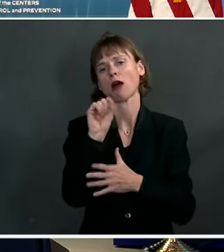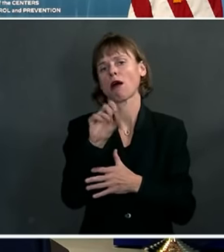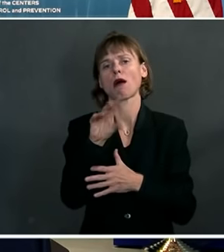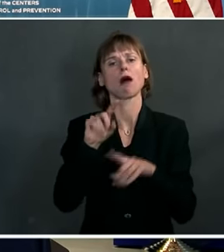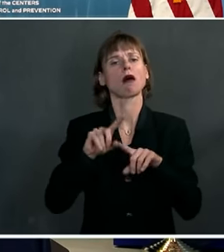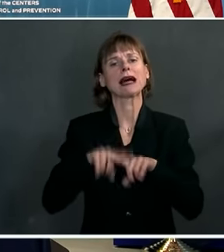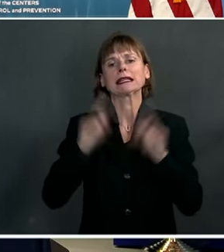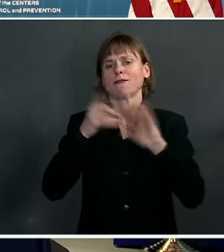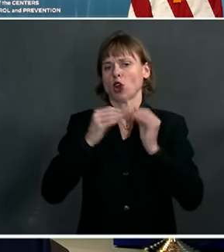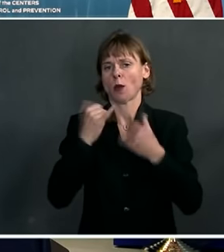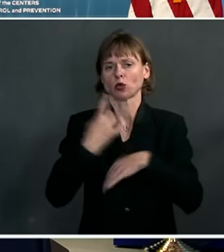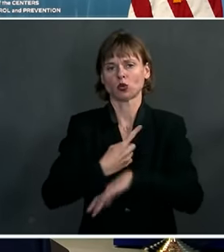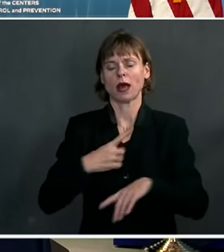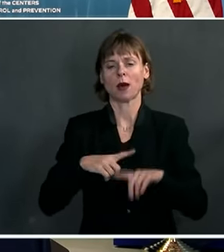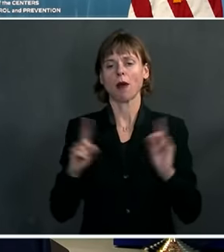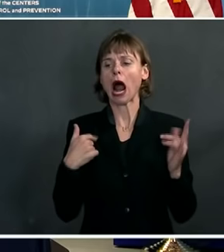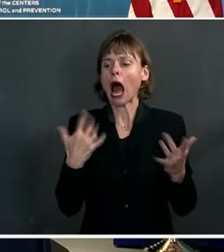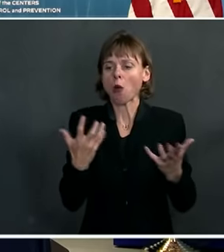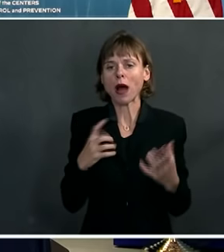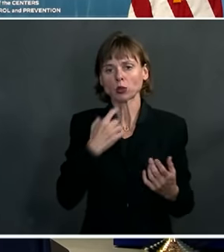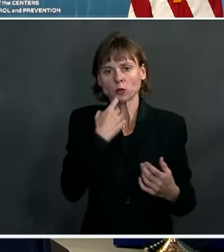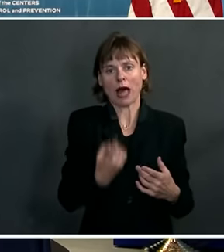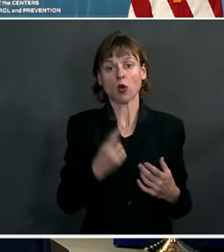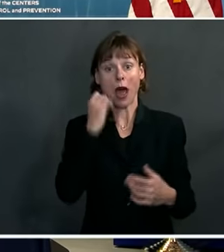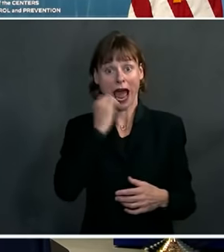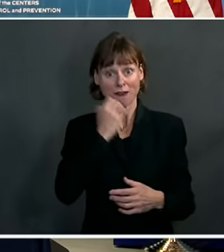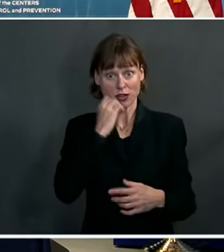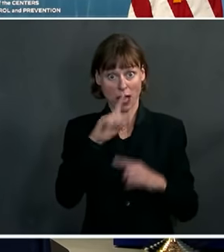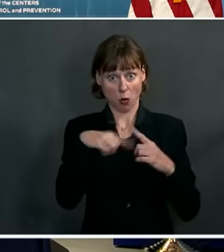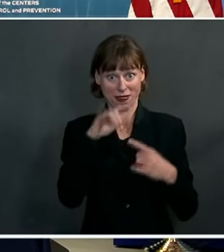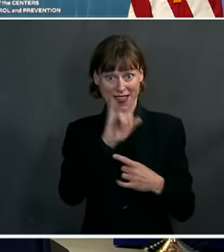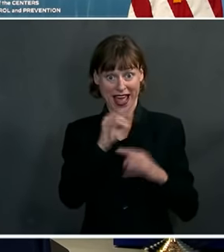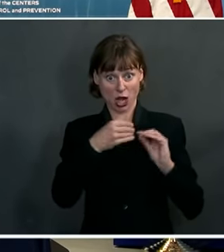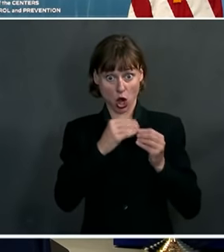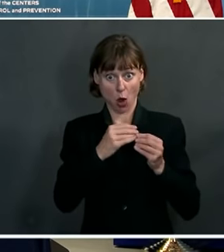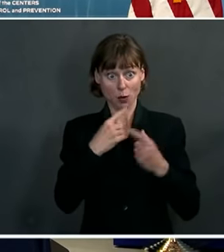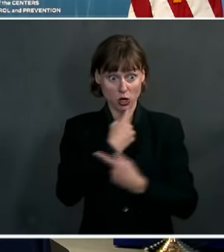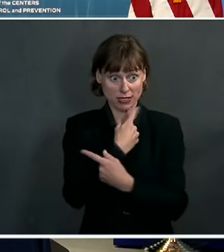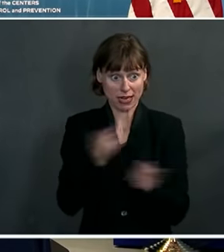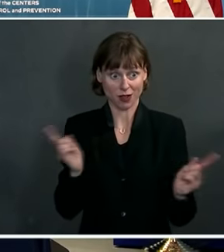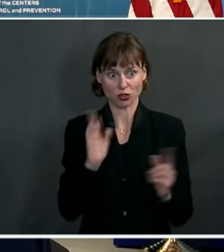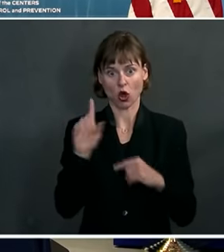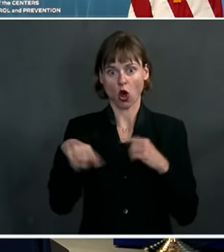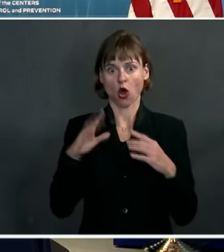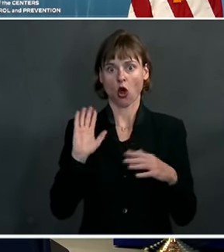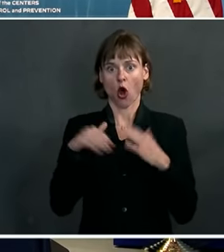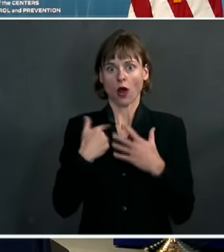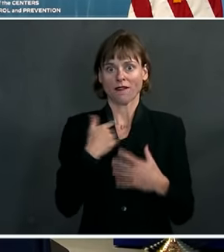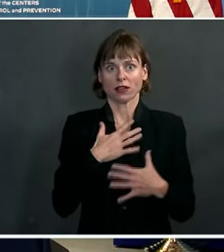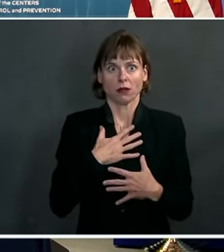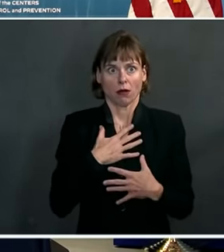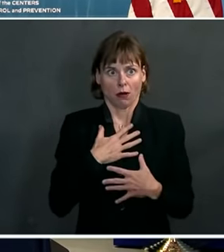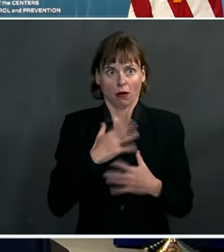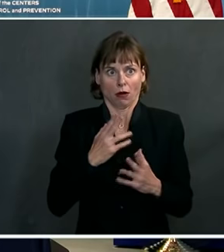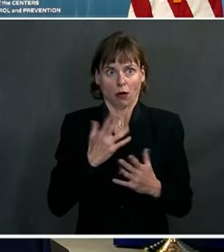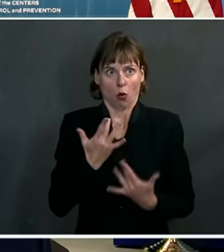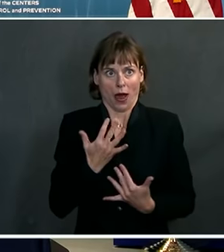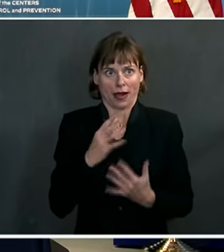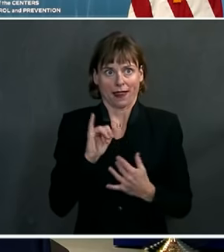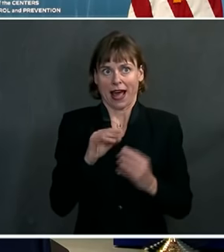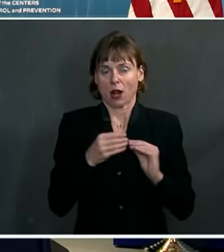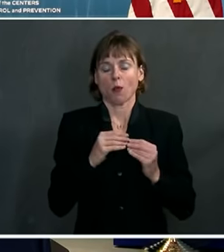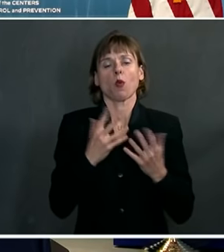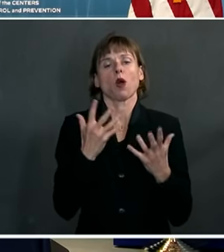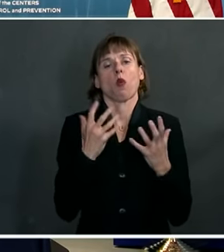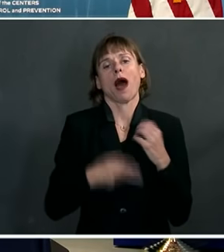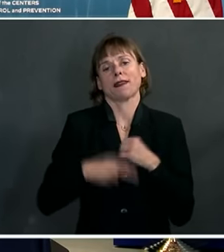I'd like to see, other than to tell you that every day when the number comes out, all of us are breathlessly awaiting the number and looking for as high a